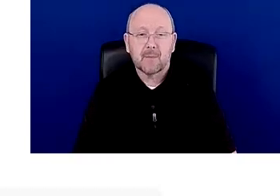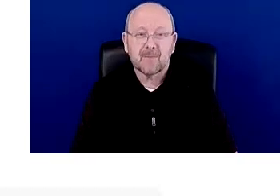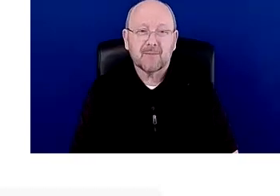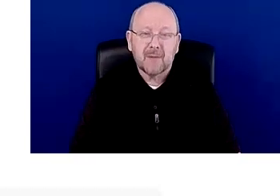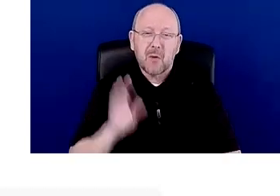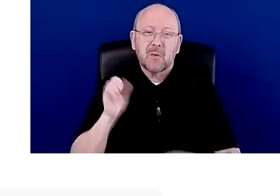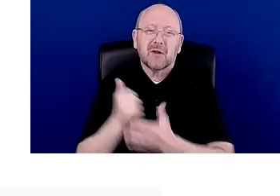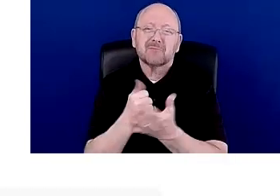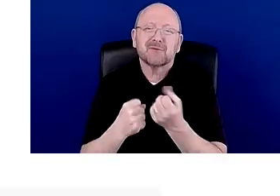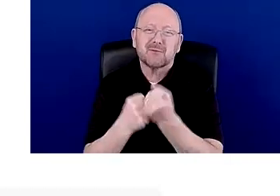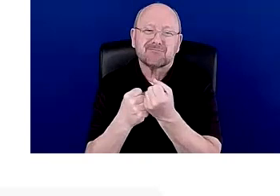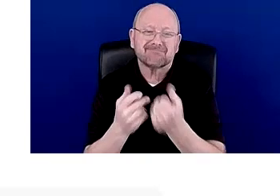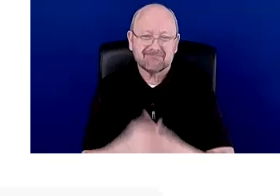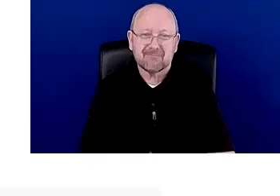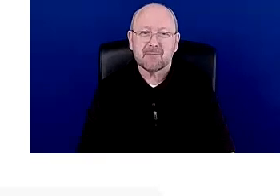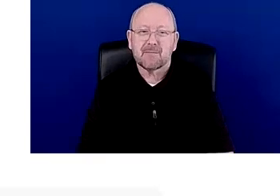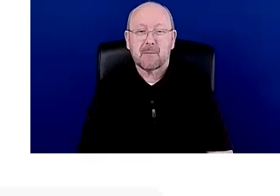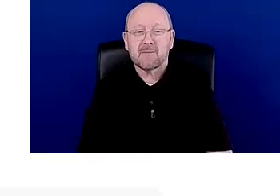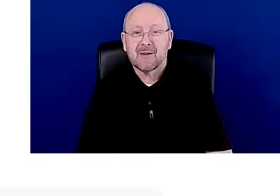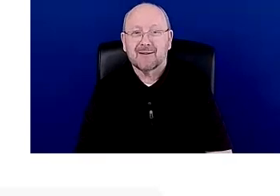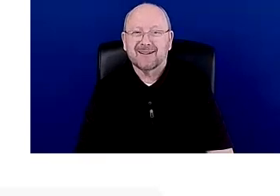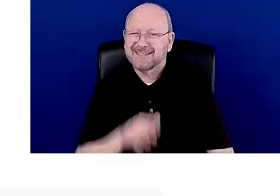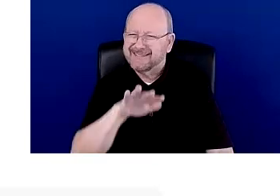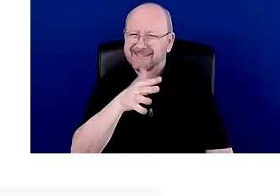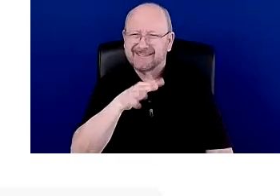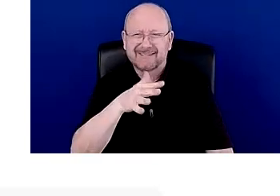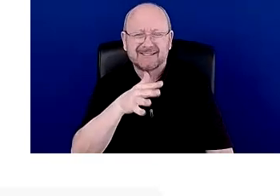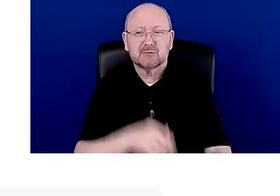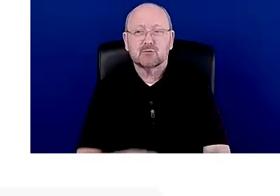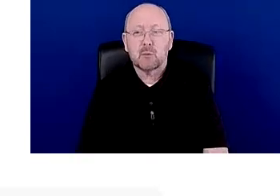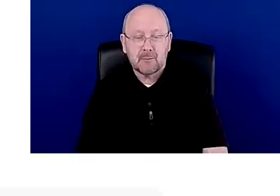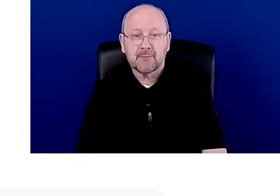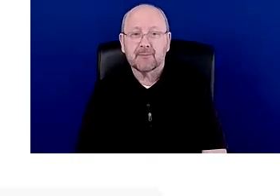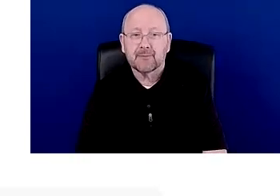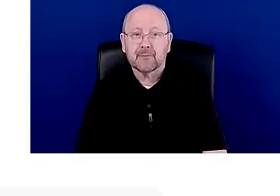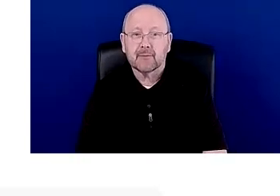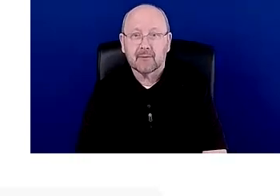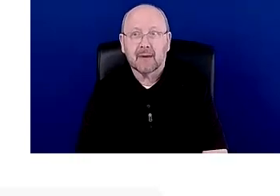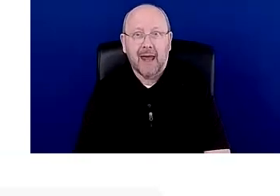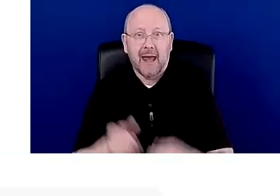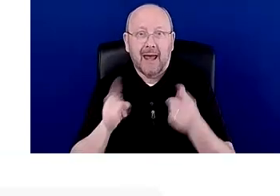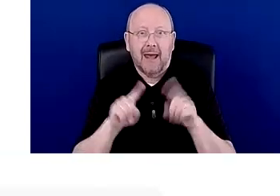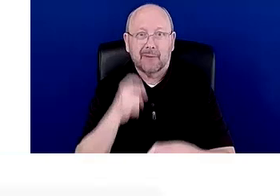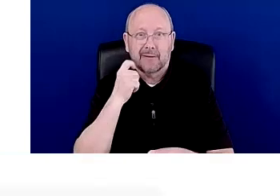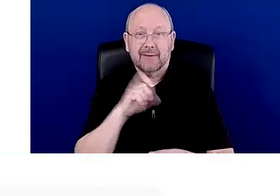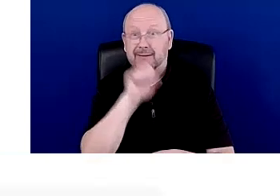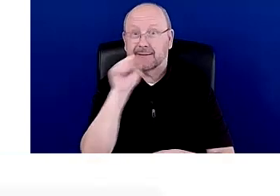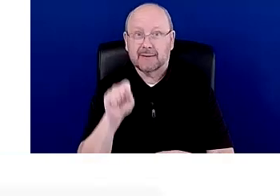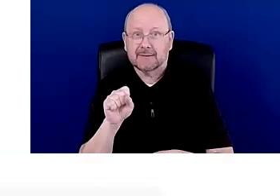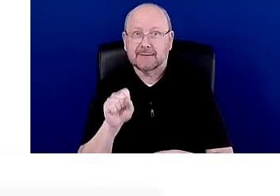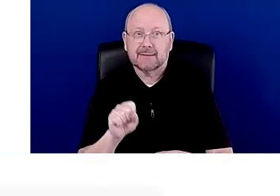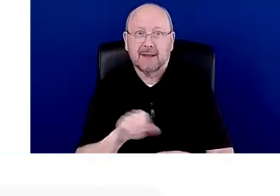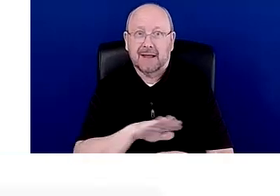that. Yeah. Yeah. Yeah. Cause those are, those are iffy, very, very iffy. Yeah. Yeah. It happened last semester. never happened before. Okay.